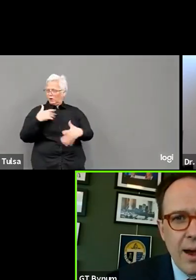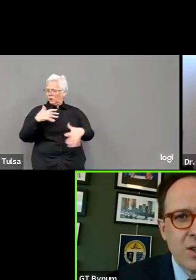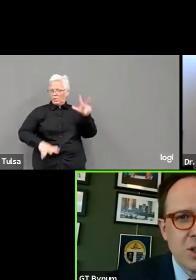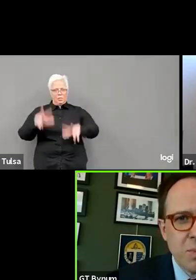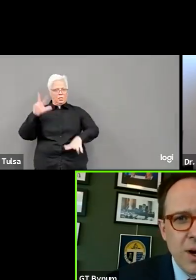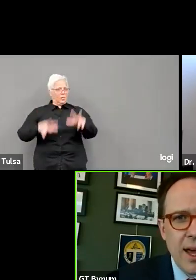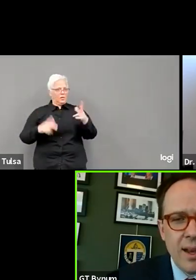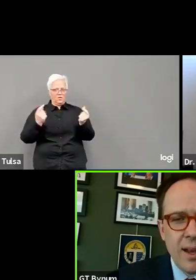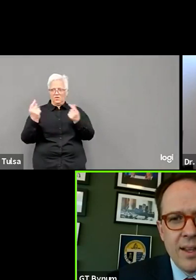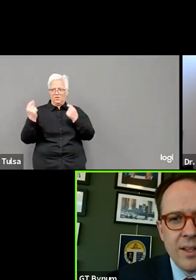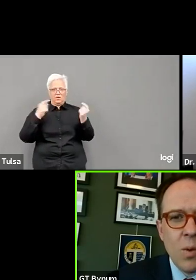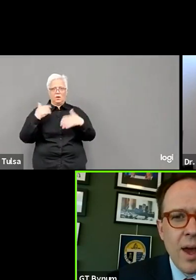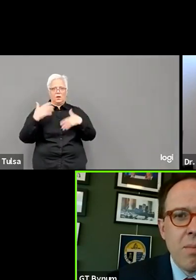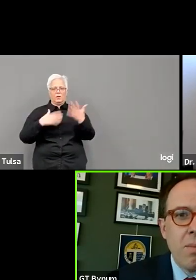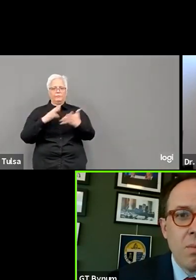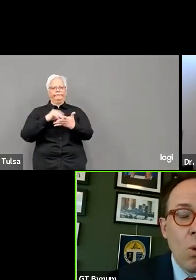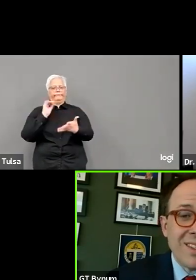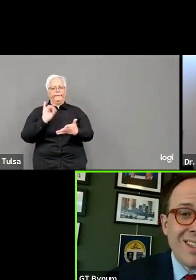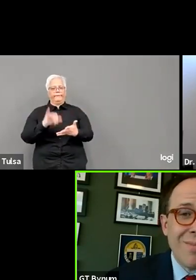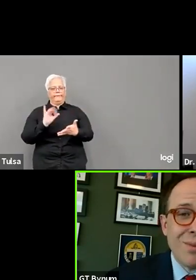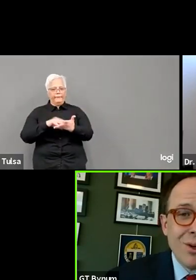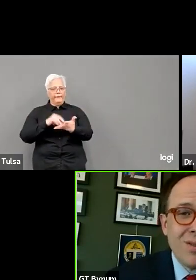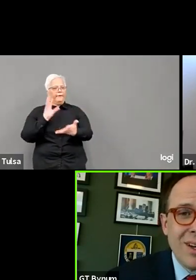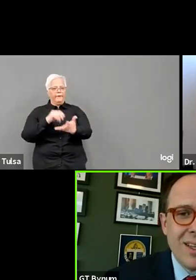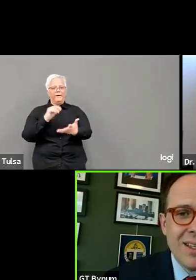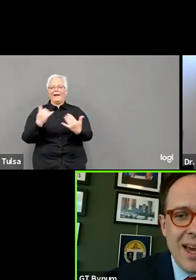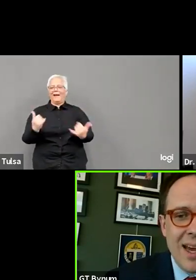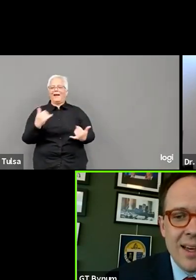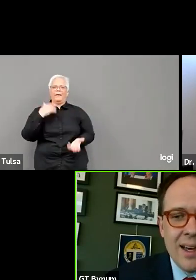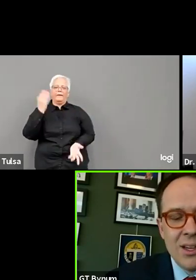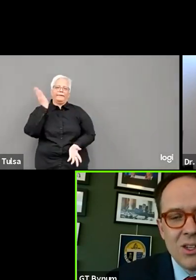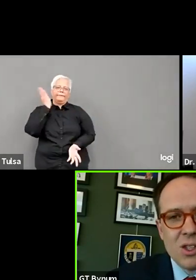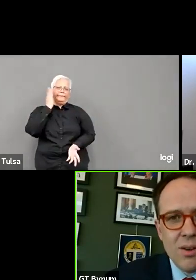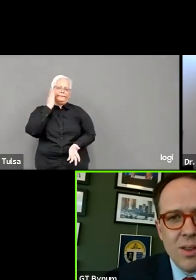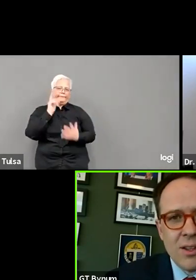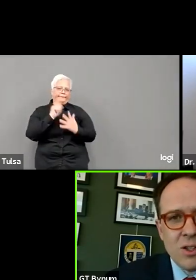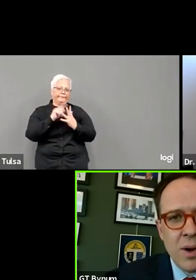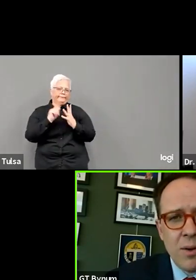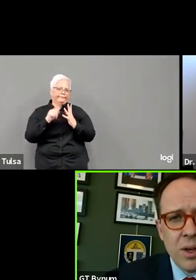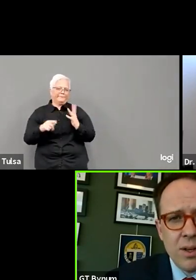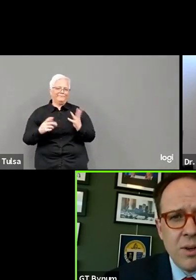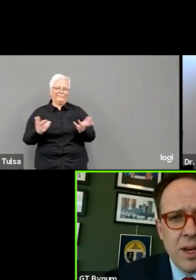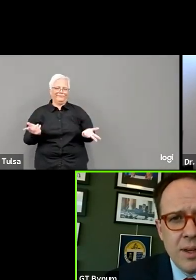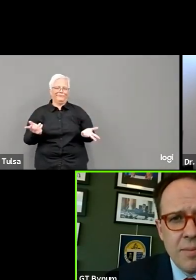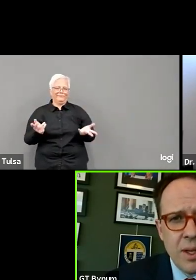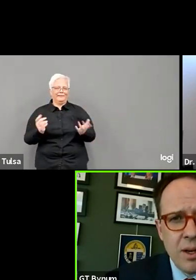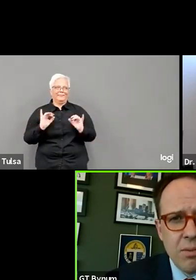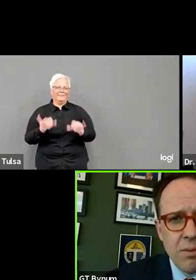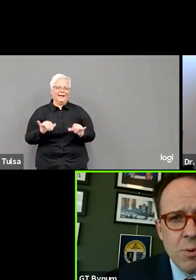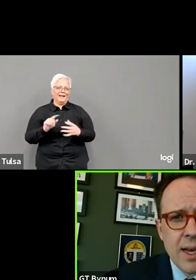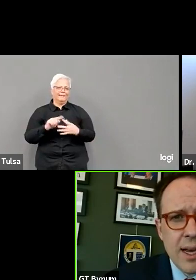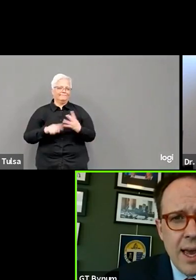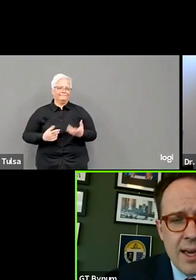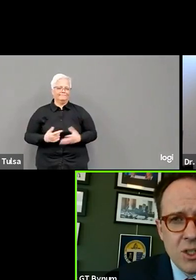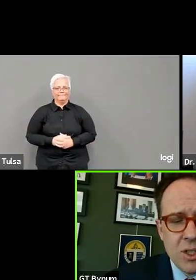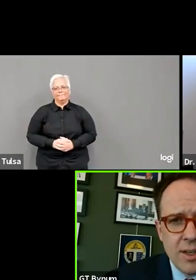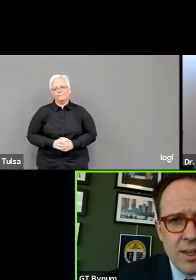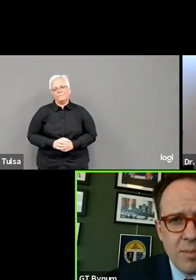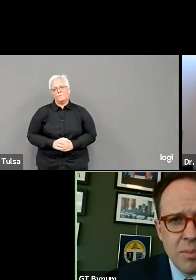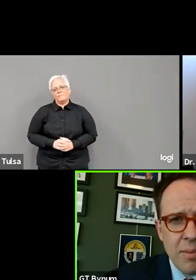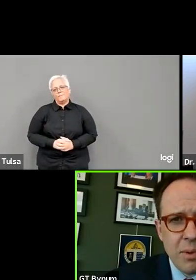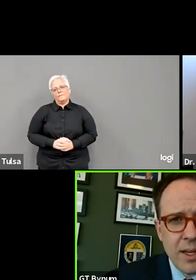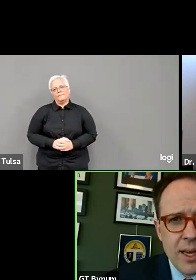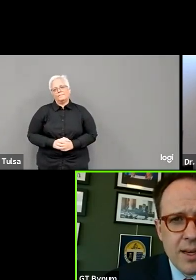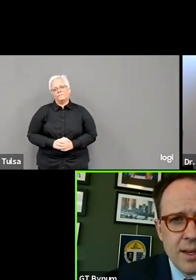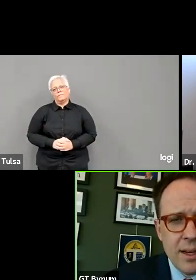how it spread and the way what steps most of us can take to slow that spread. We could have, you know, reengaged